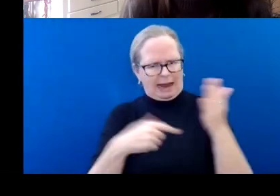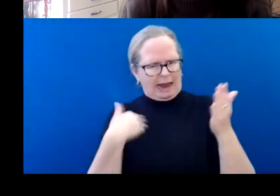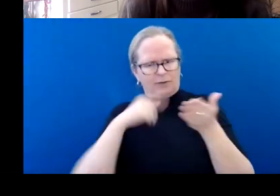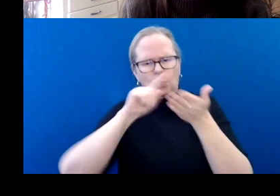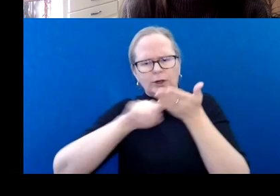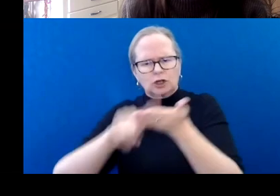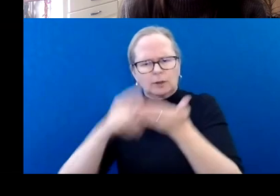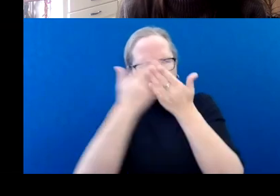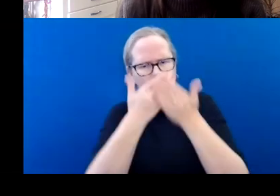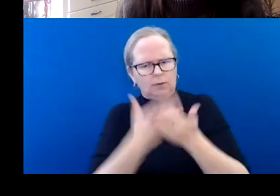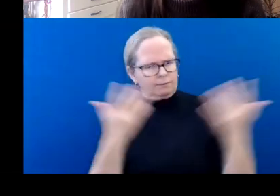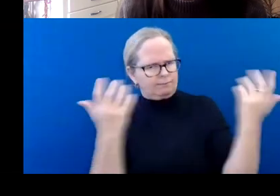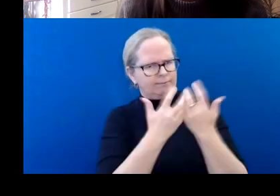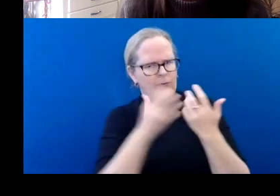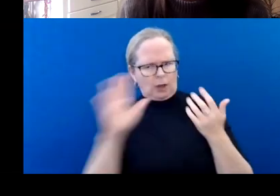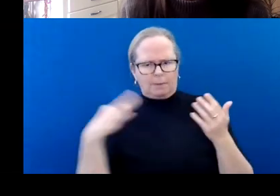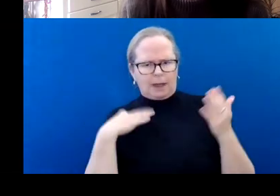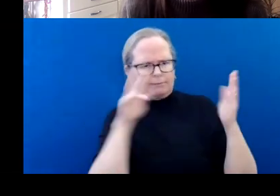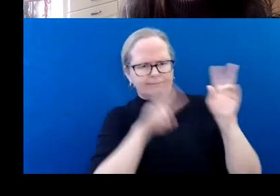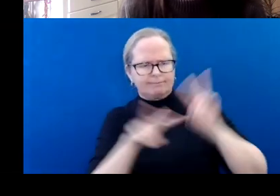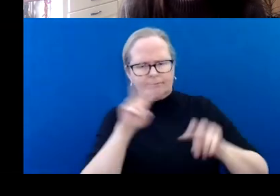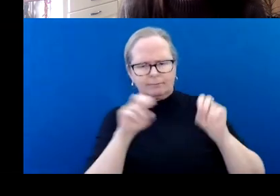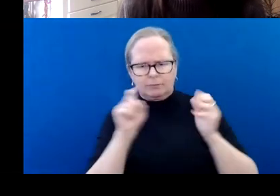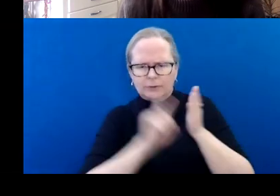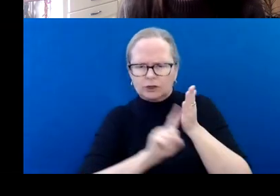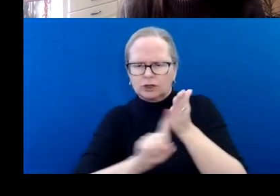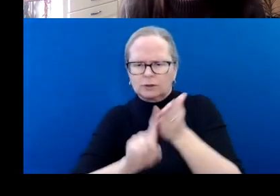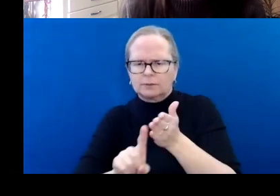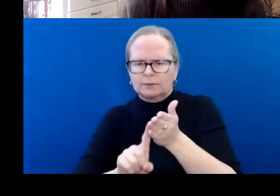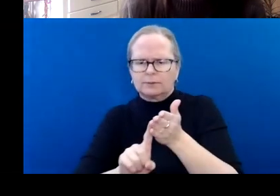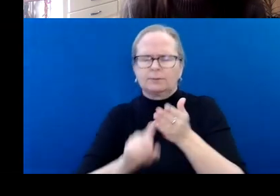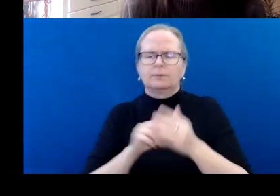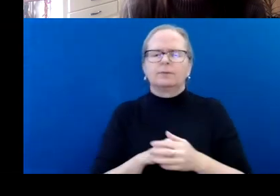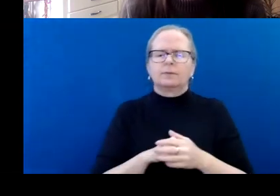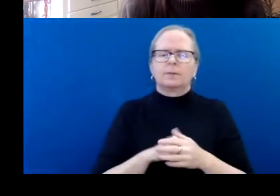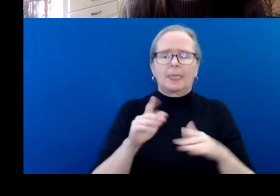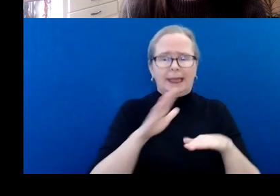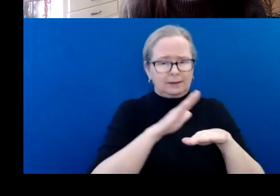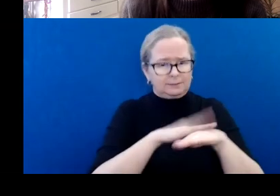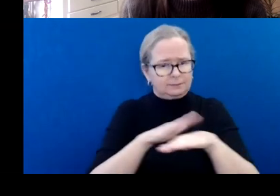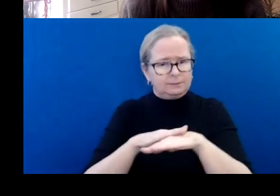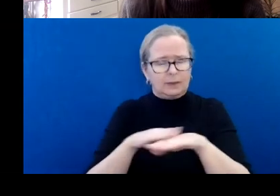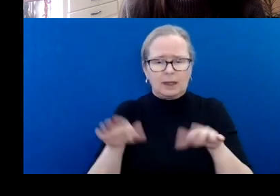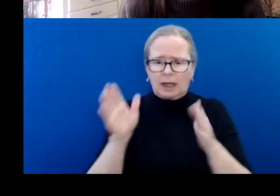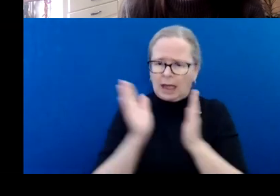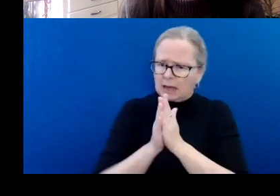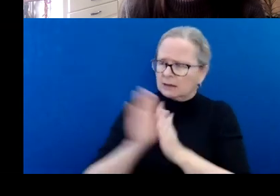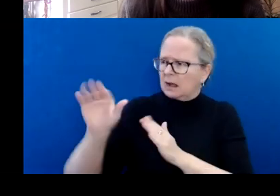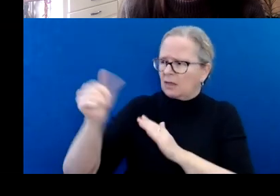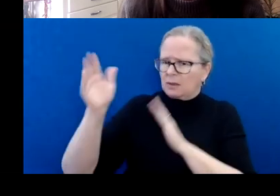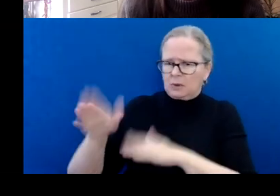Use an outside eye, meaning it can be helpful to have someone else review your application and give feedback.